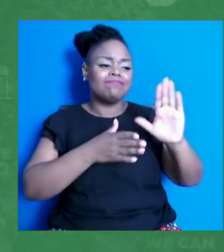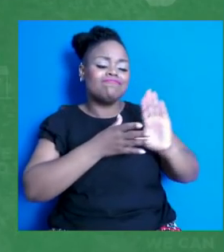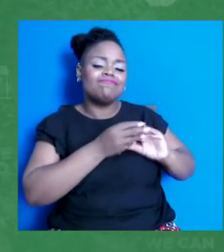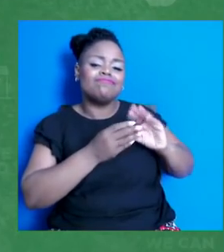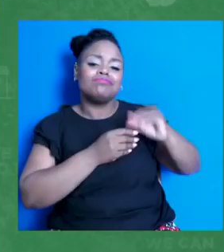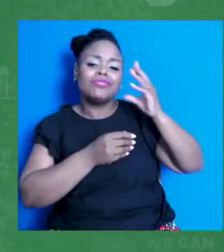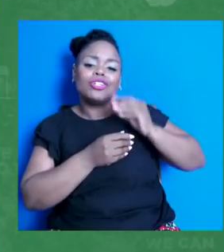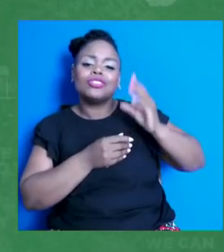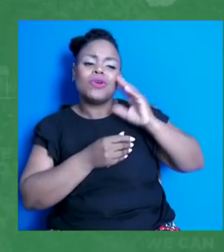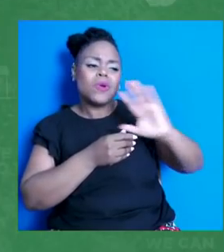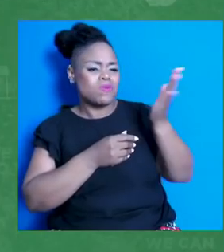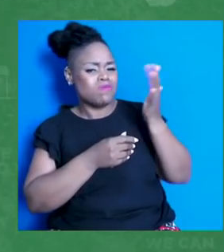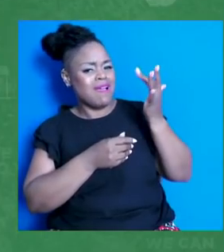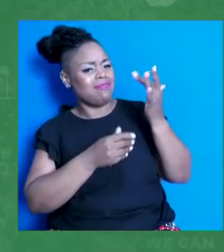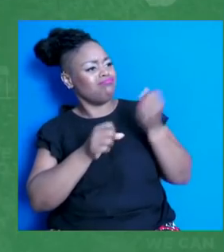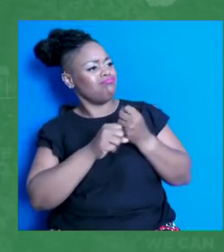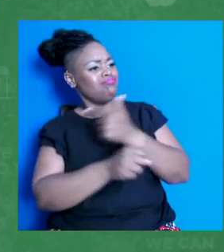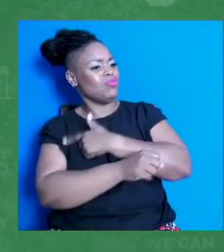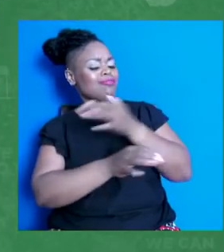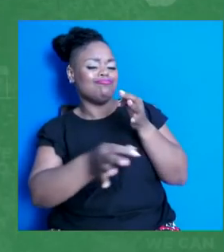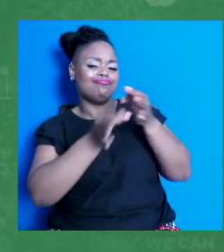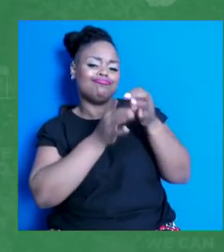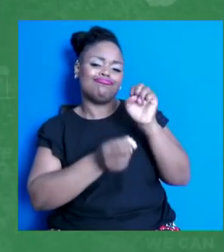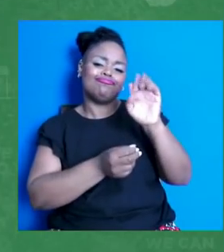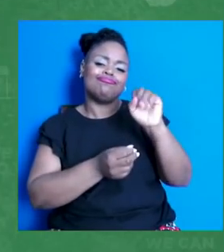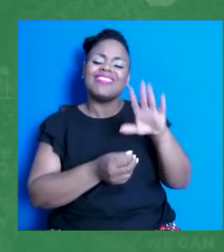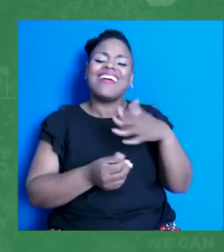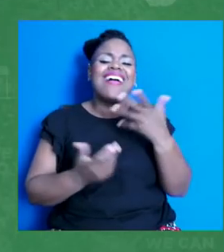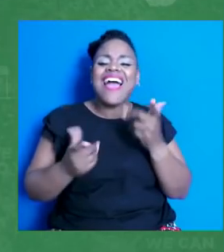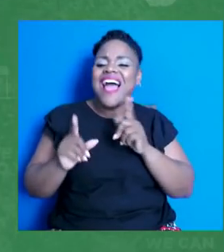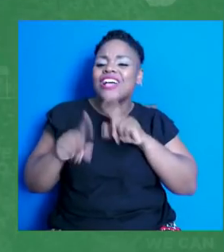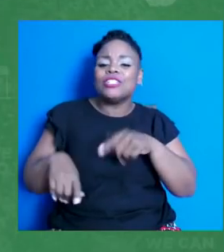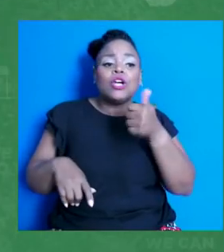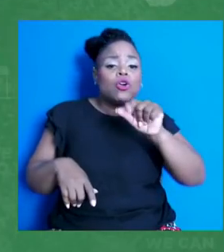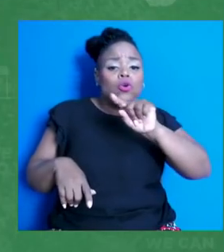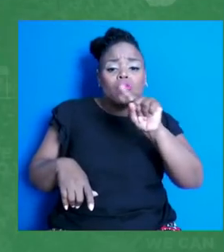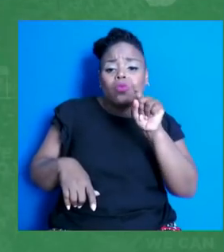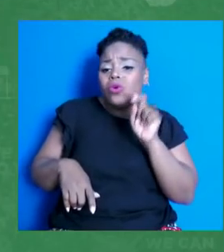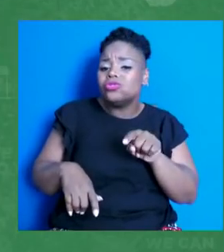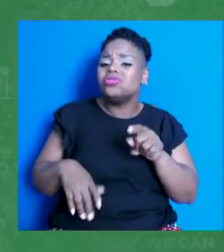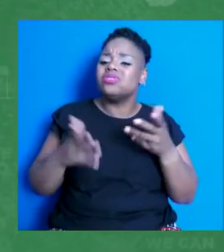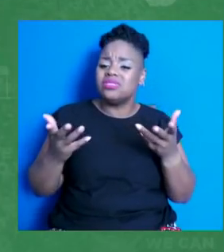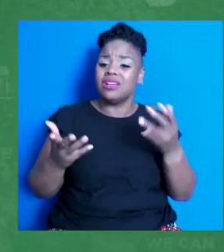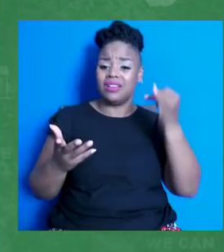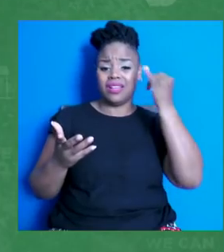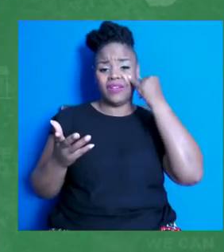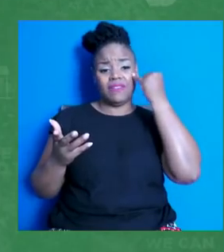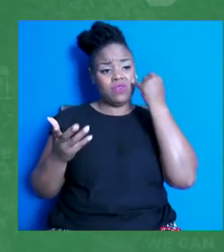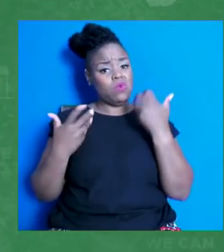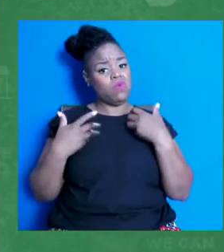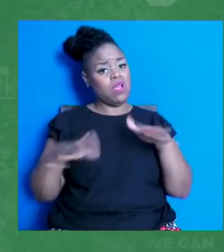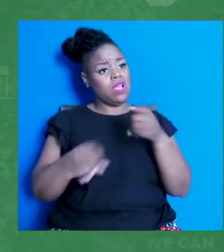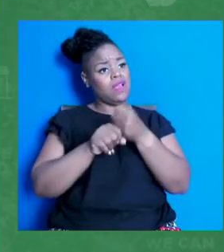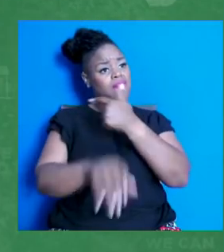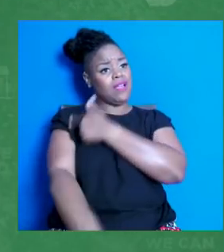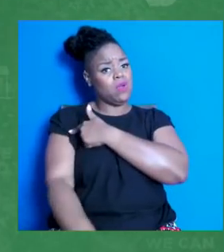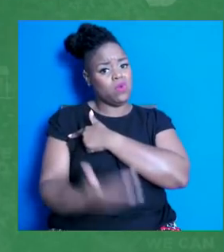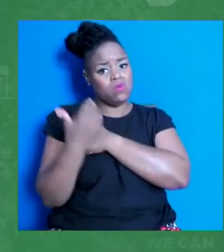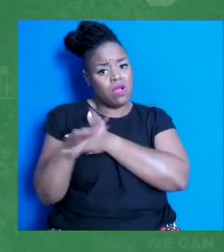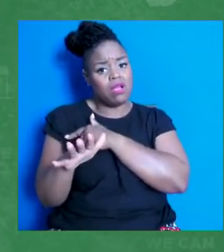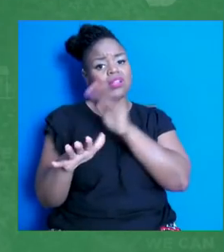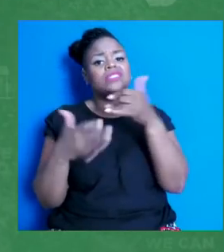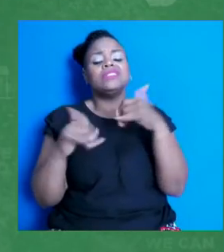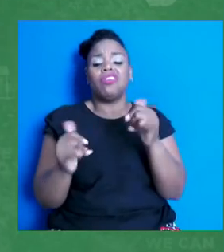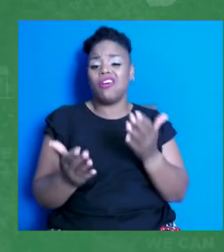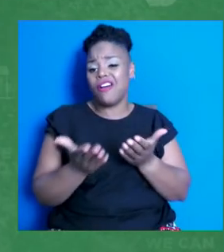about the vaccine that they may be having. And if they choose not to get vaccinated, we still offer them, you know, and ask them